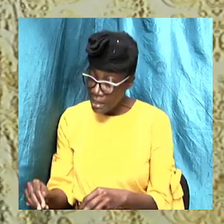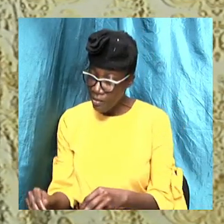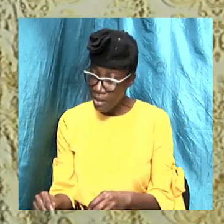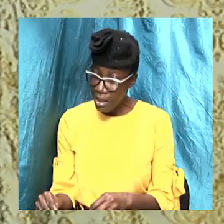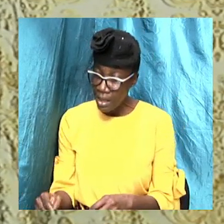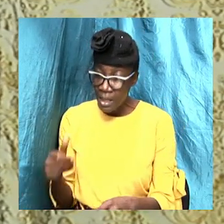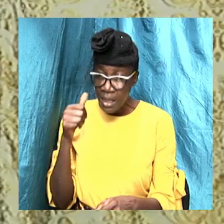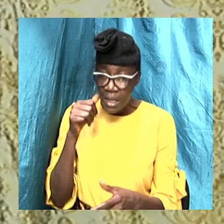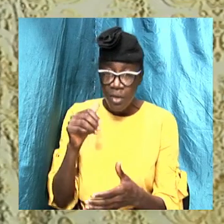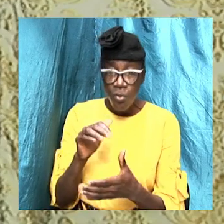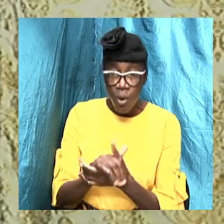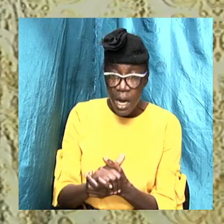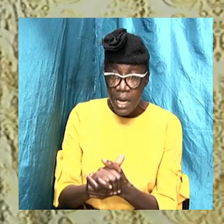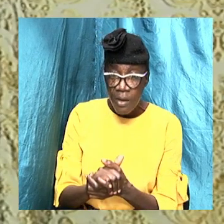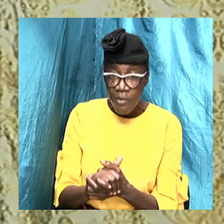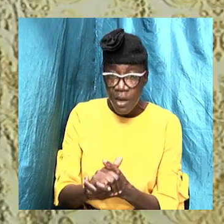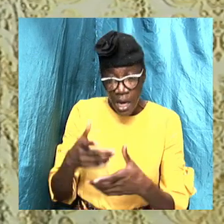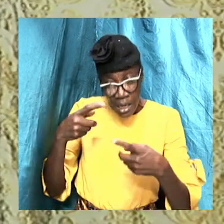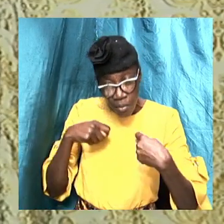church.